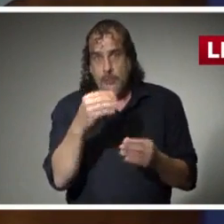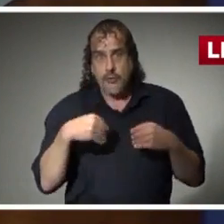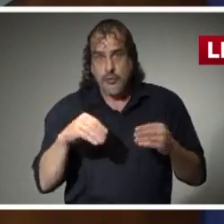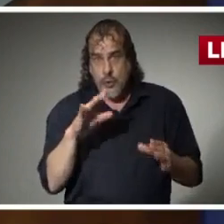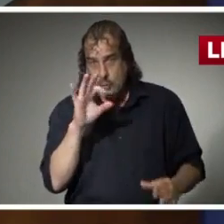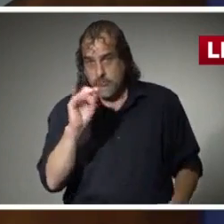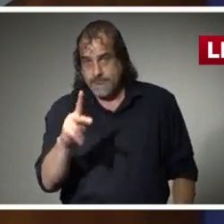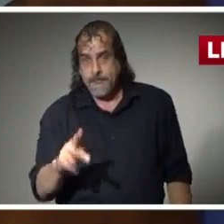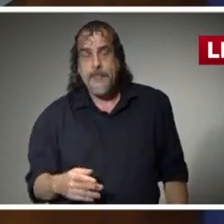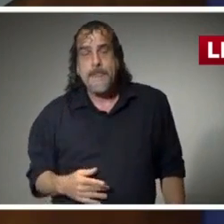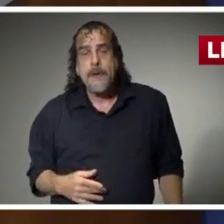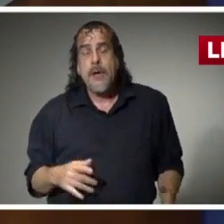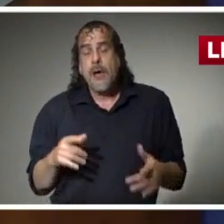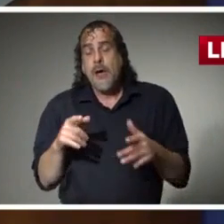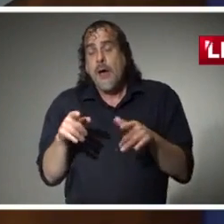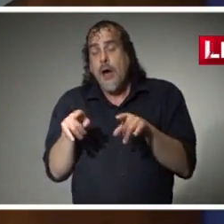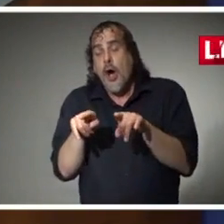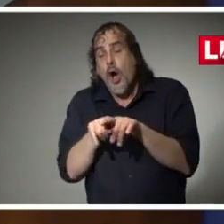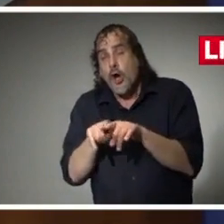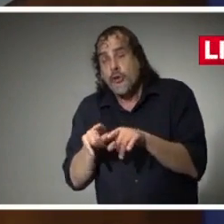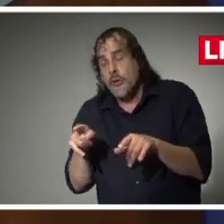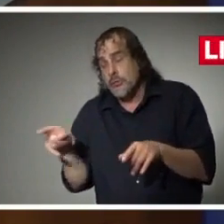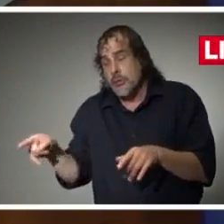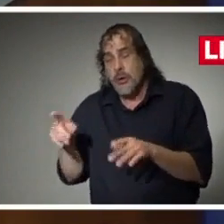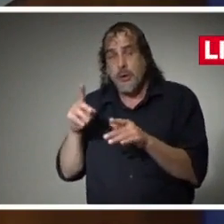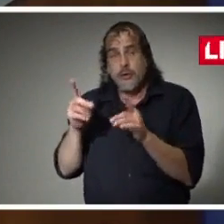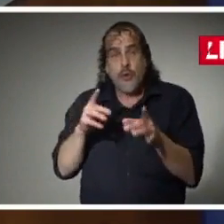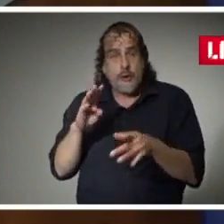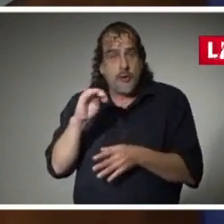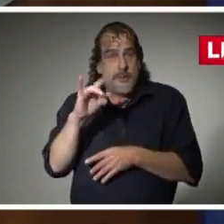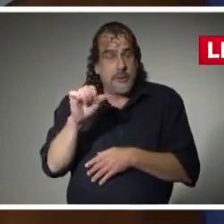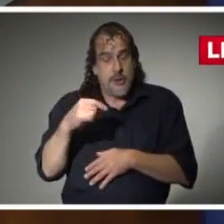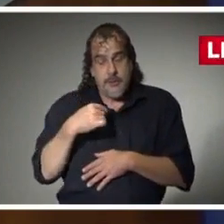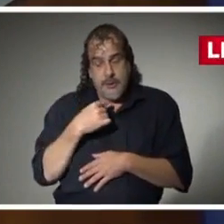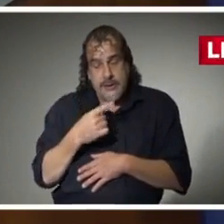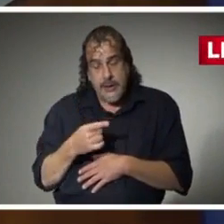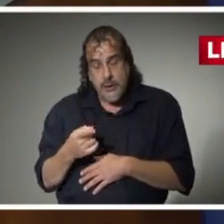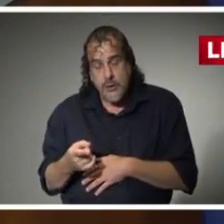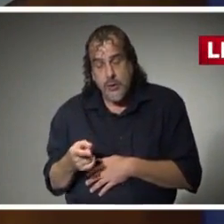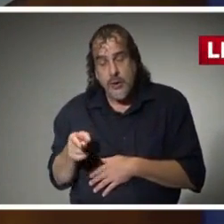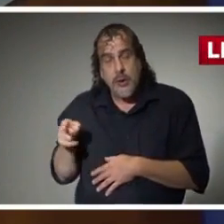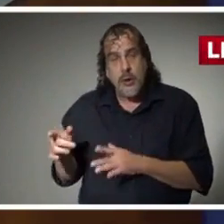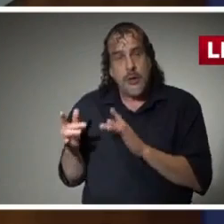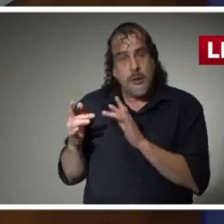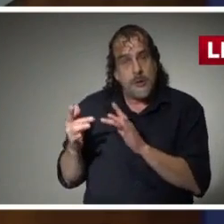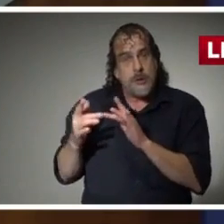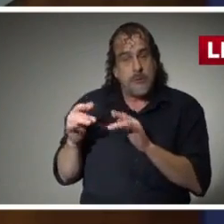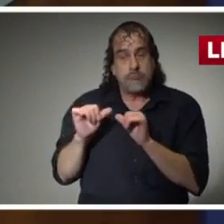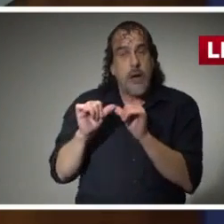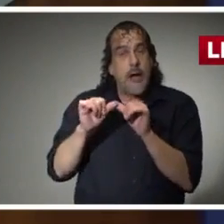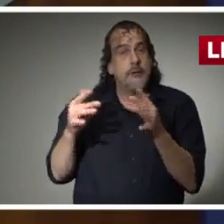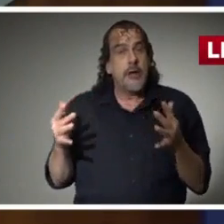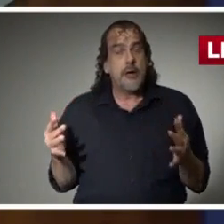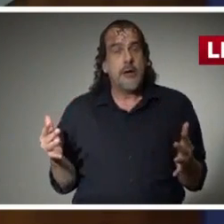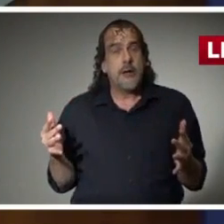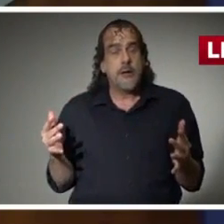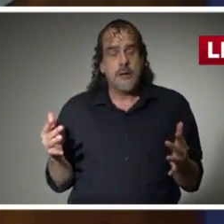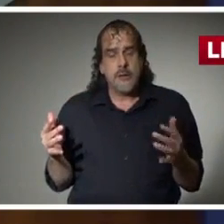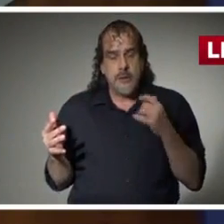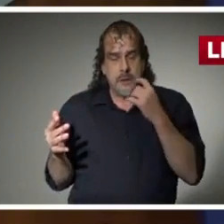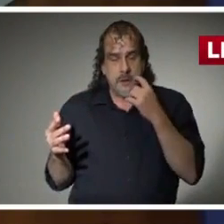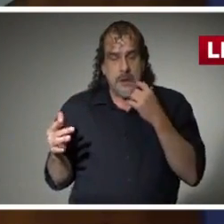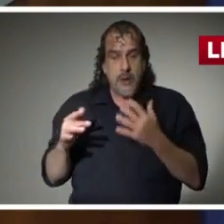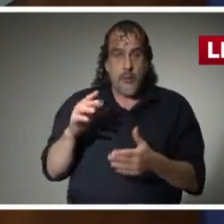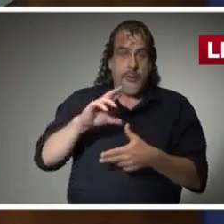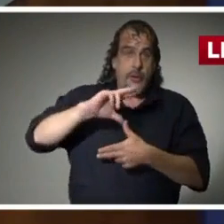needs to get. The other thing I will say regarding director Michelle is that we have been in constant contact. The fact is